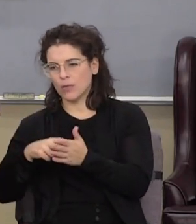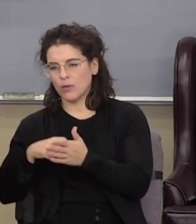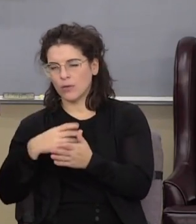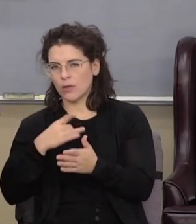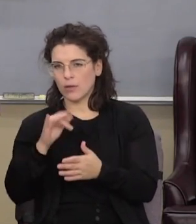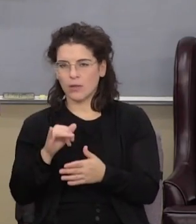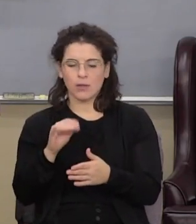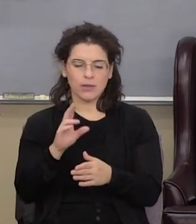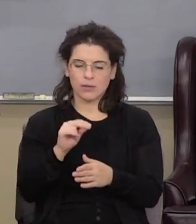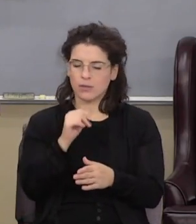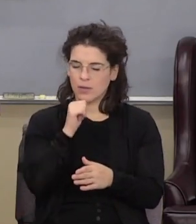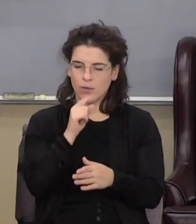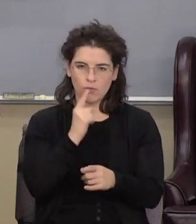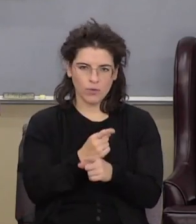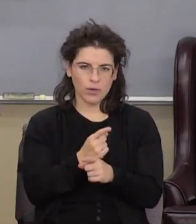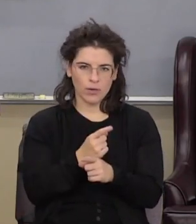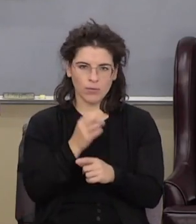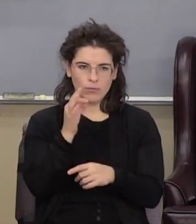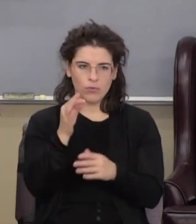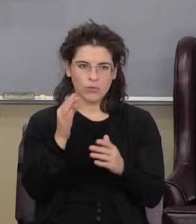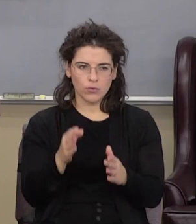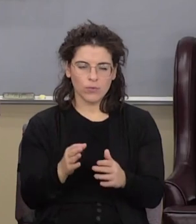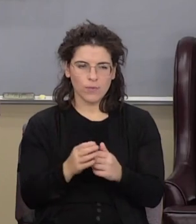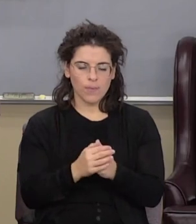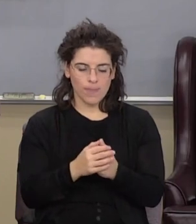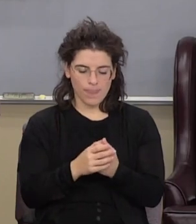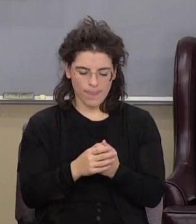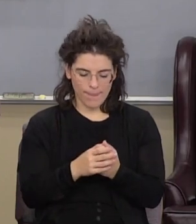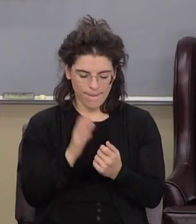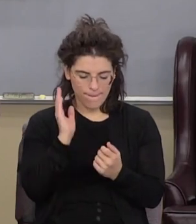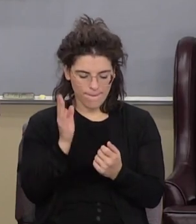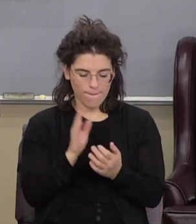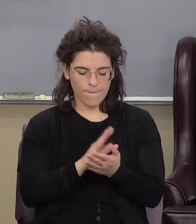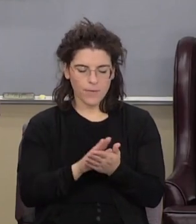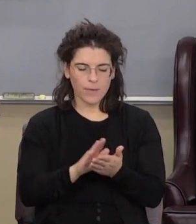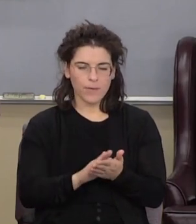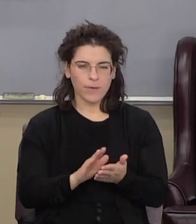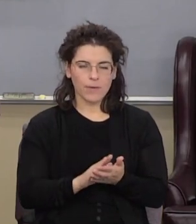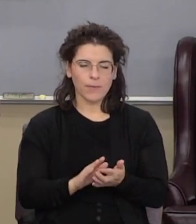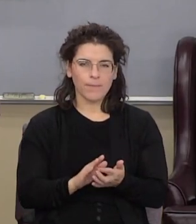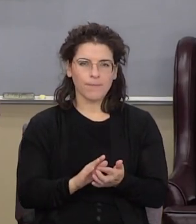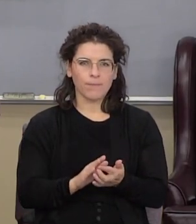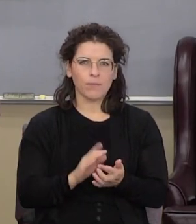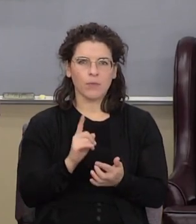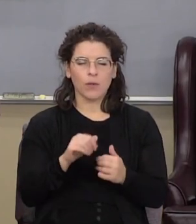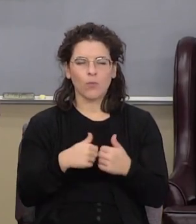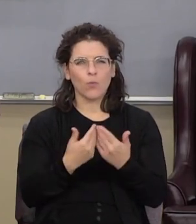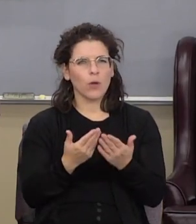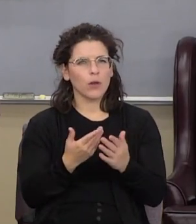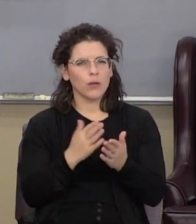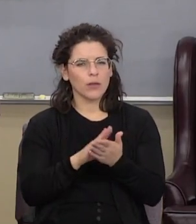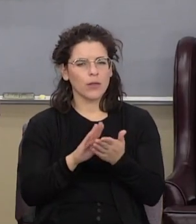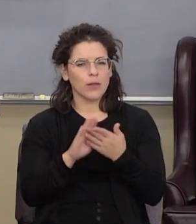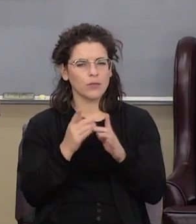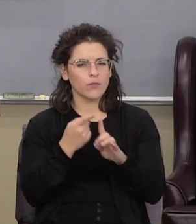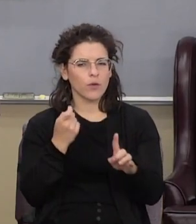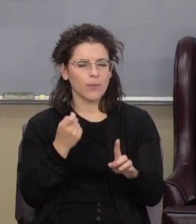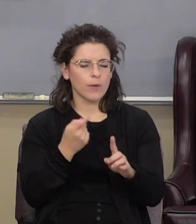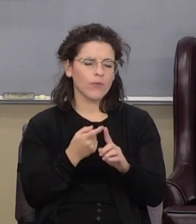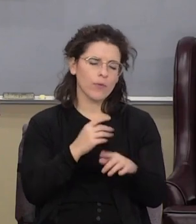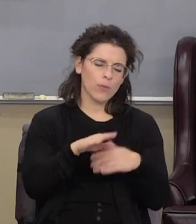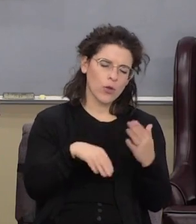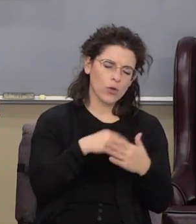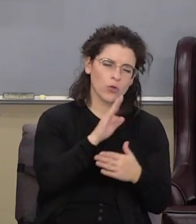you should be clean now what are they going to be cleansed from from all your